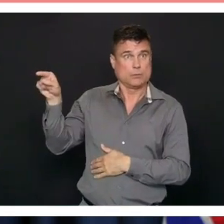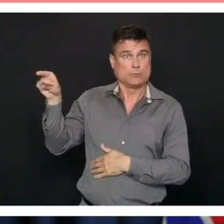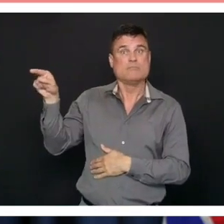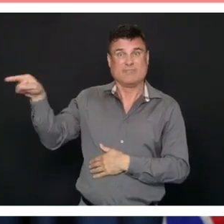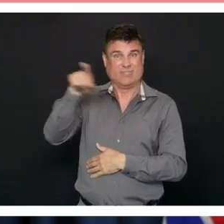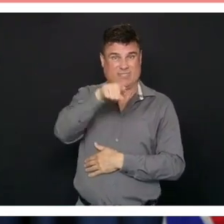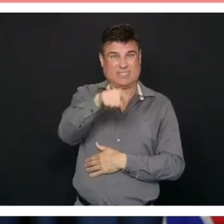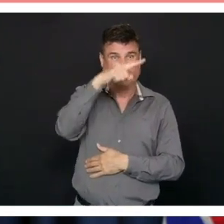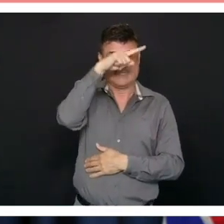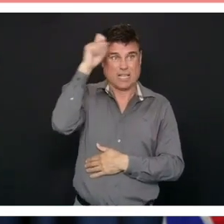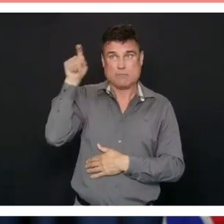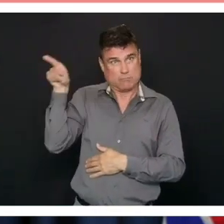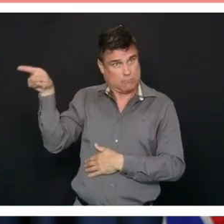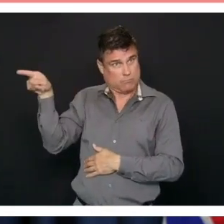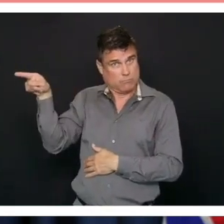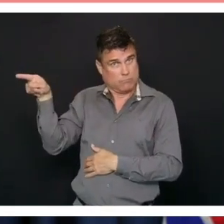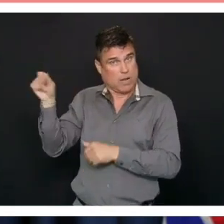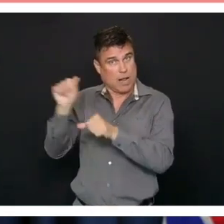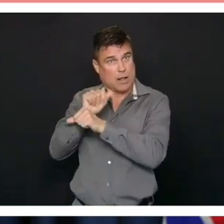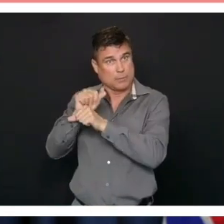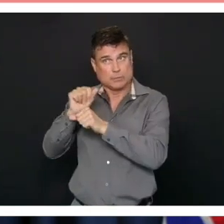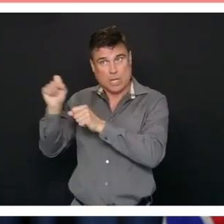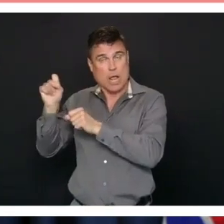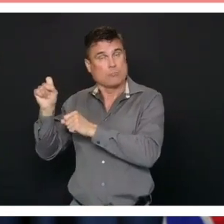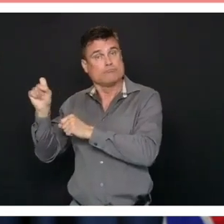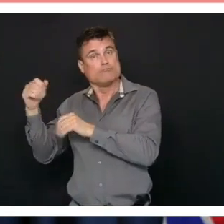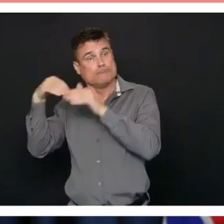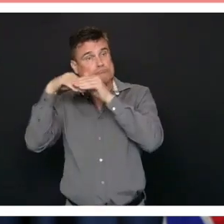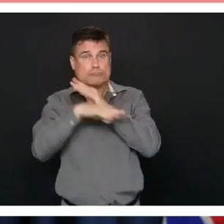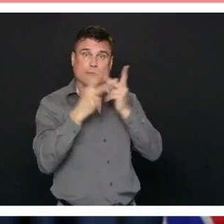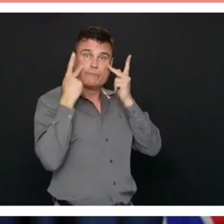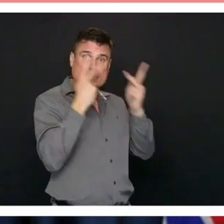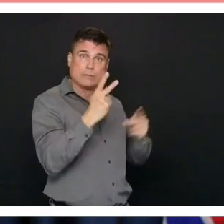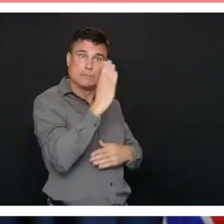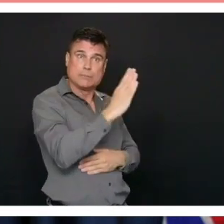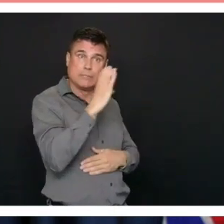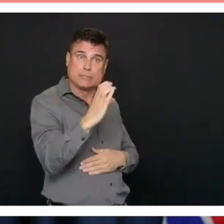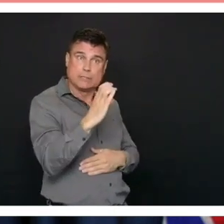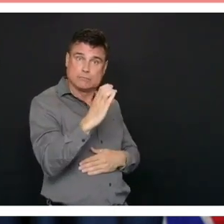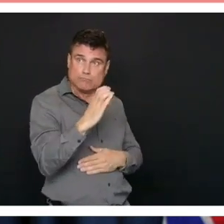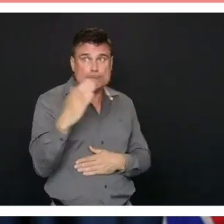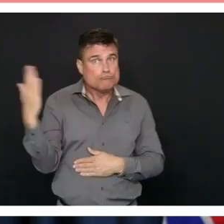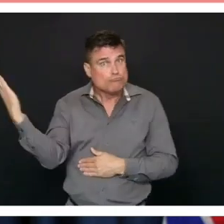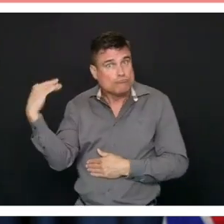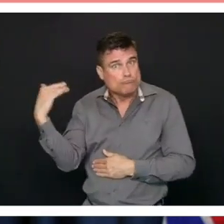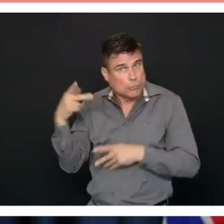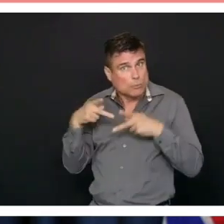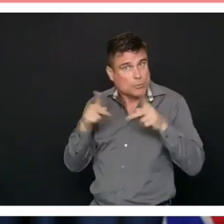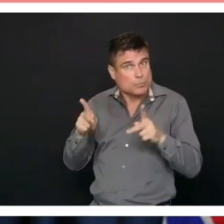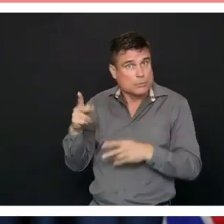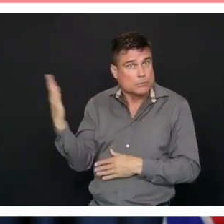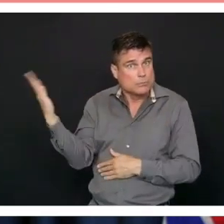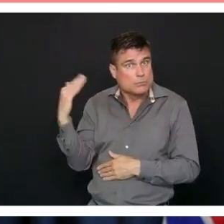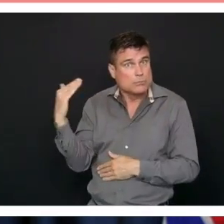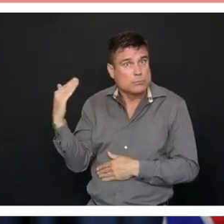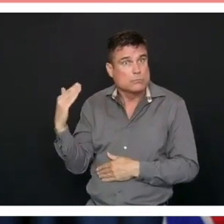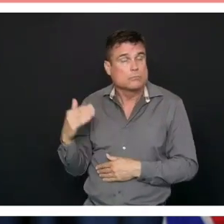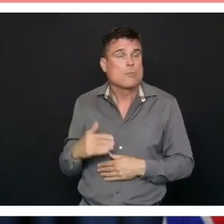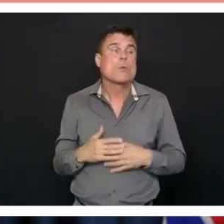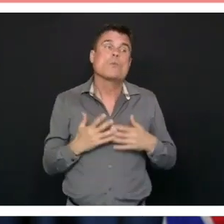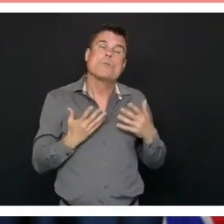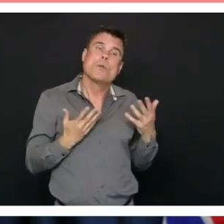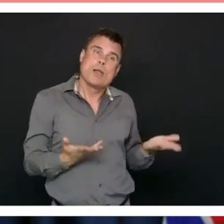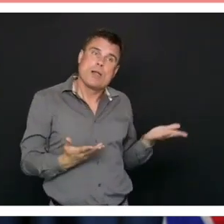Certainly Albertans are Canadians. We have mobility rights as Canadians. These are fundamental principles.